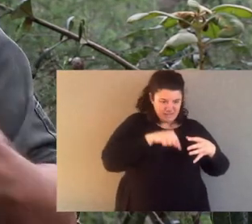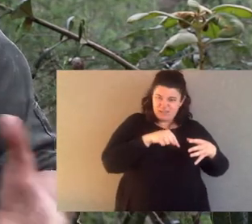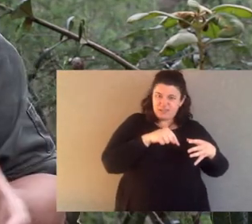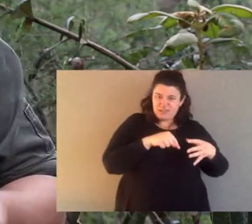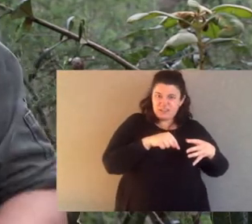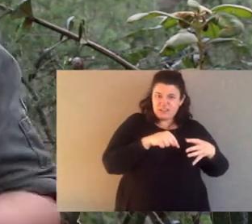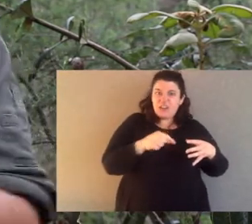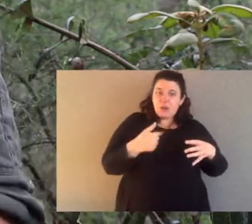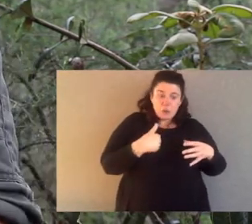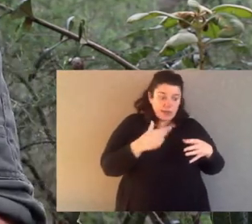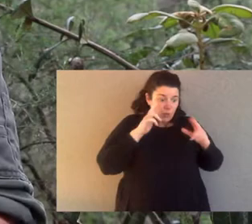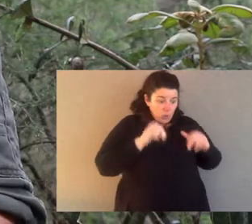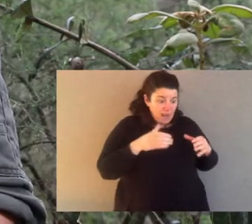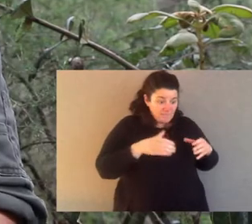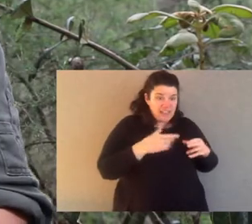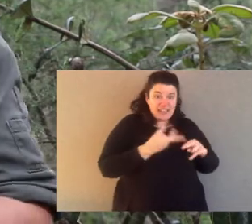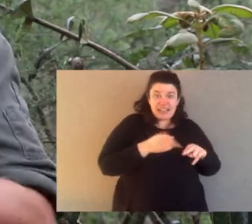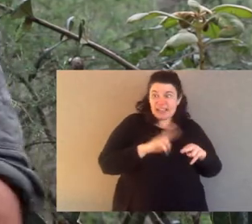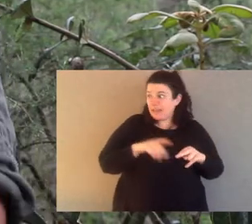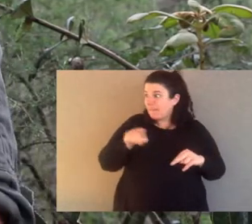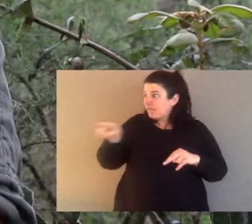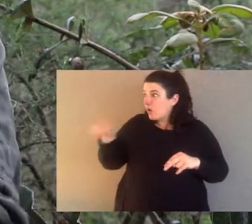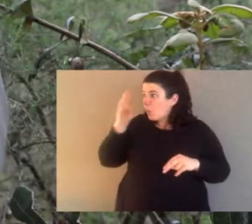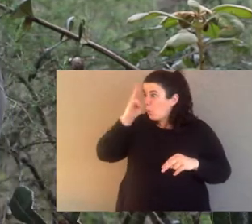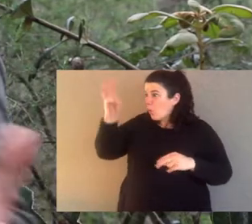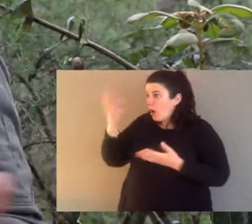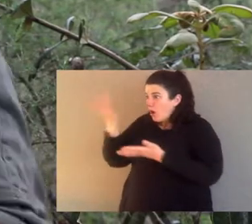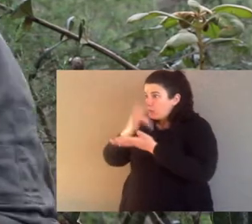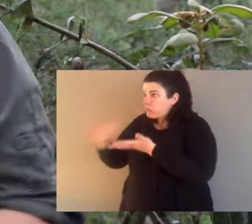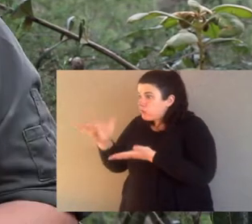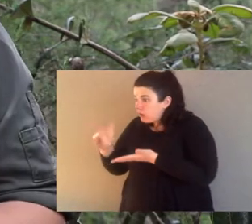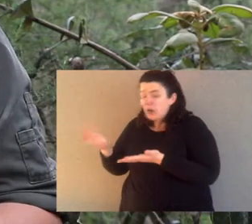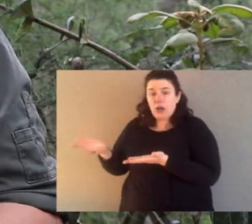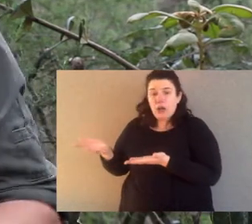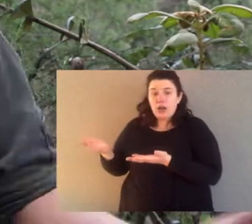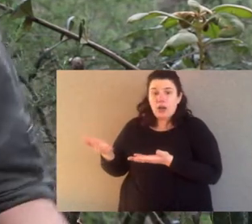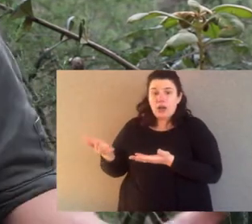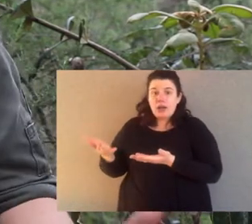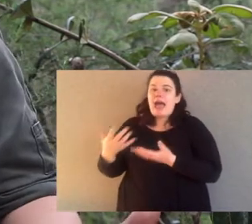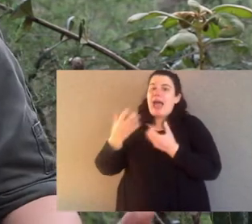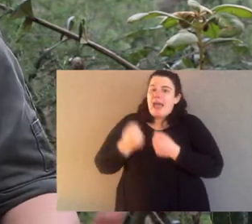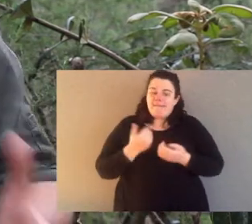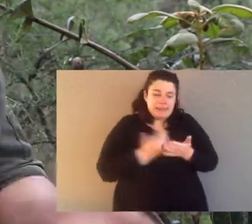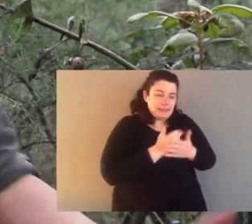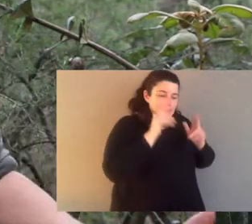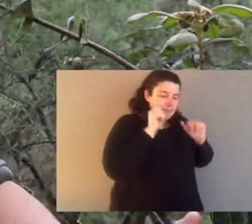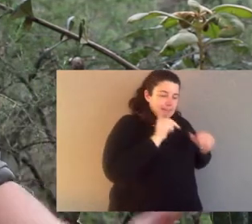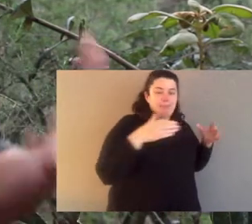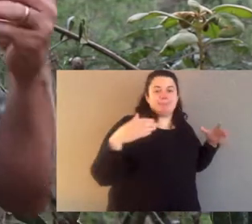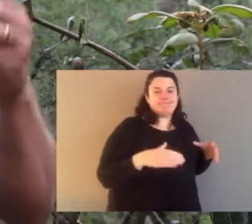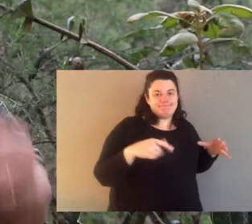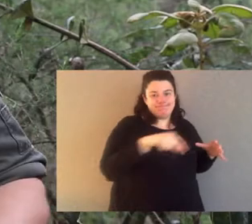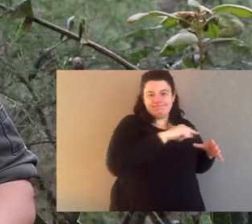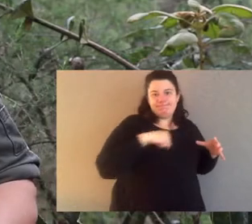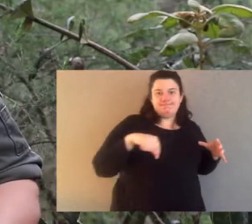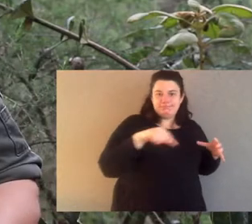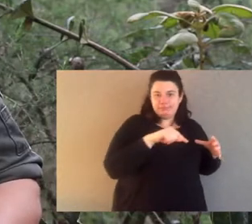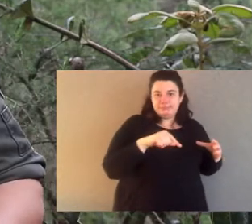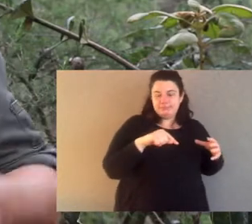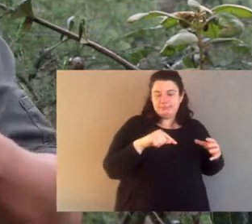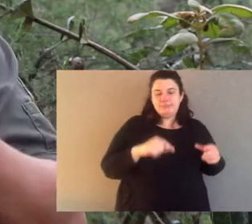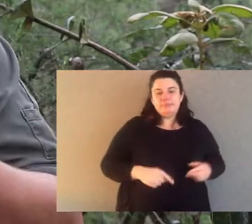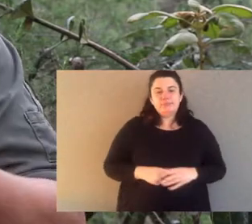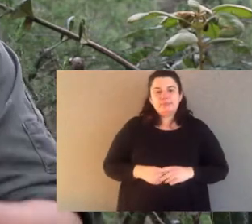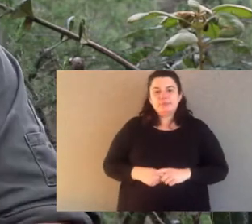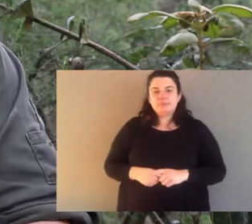What does that mean, an insurance population? Well, we keep it there that if the worst case unfolds in the wild and they go extinct, we haven't lost them because we've got them safe.